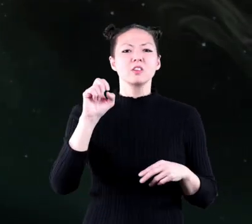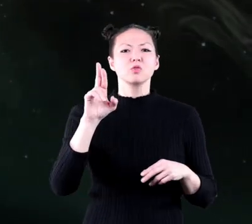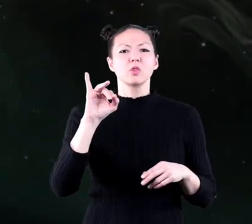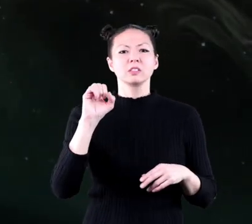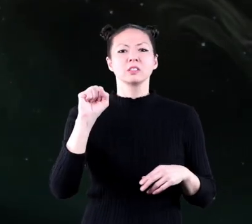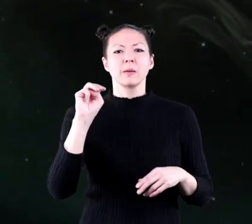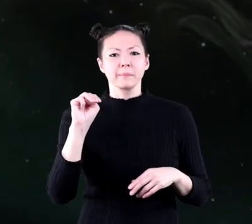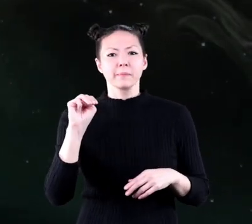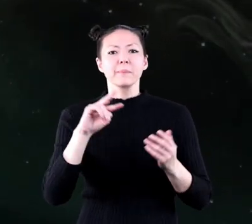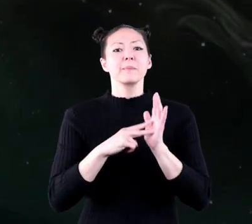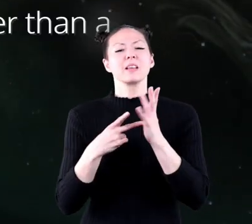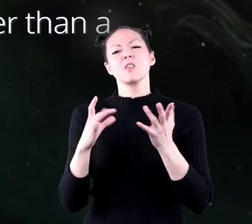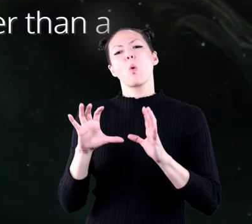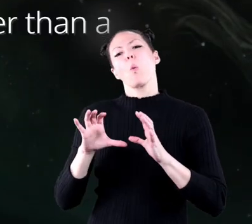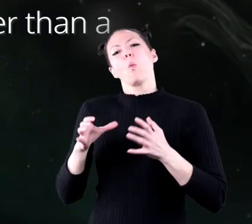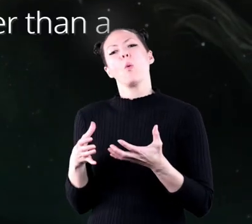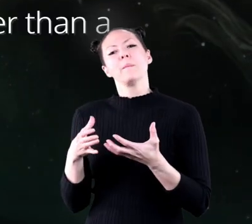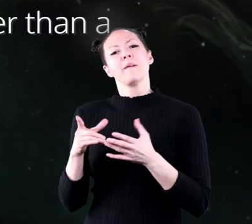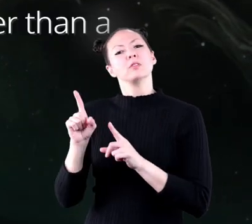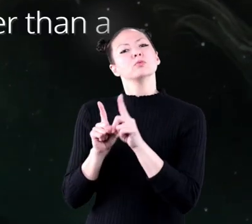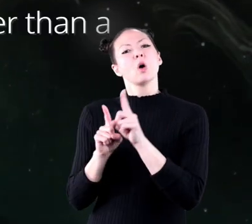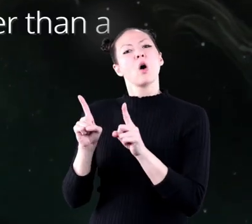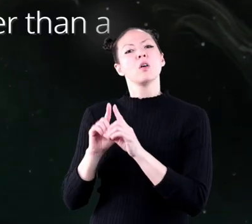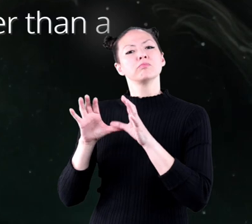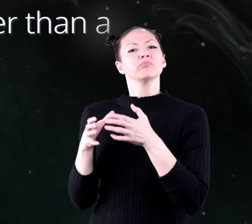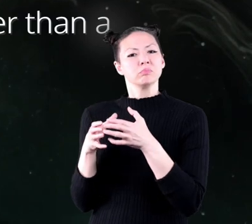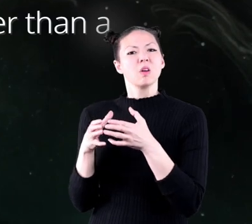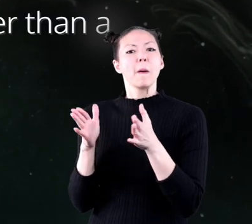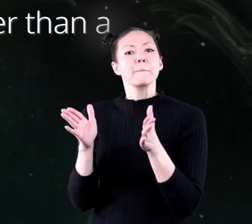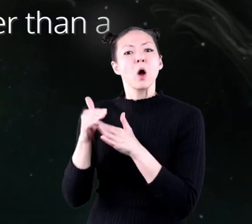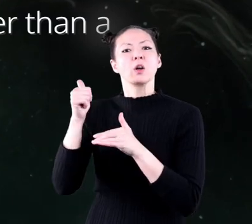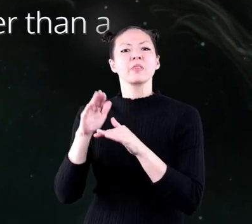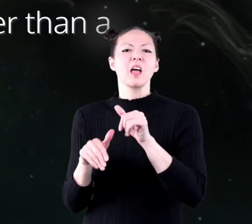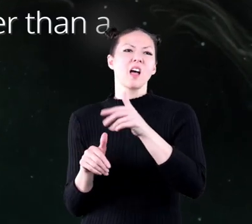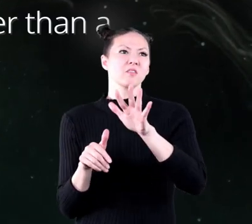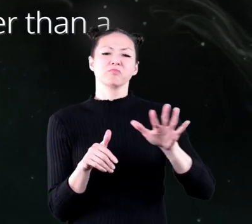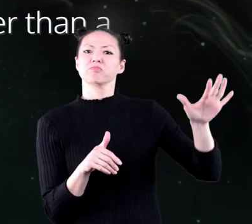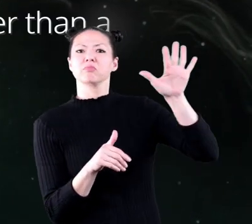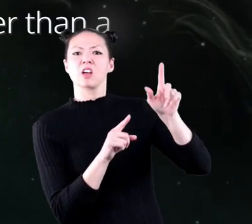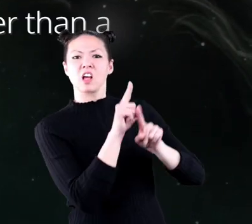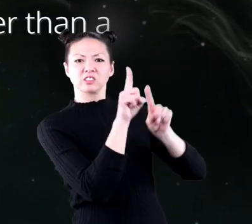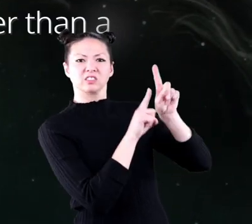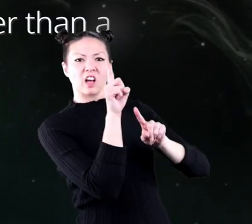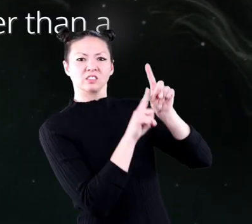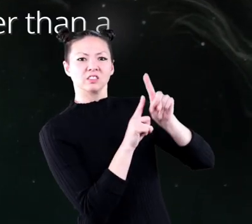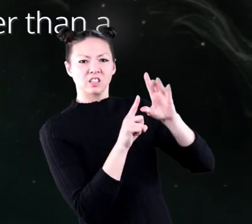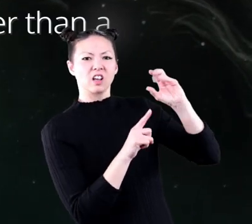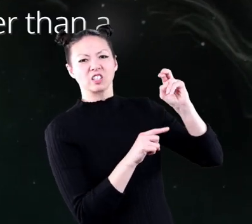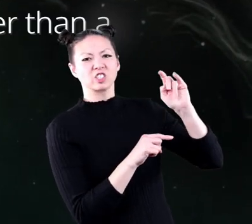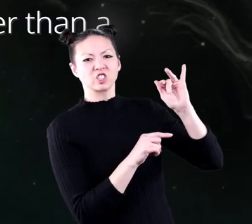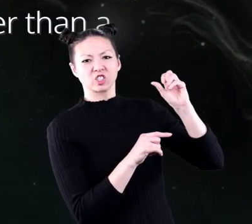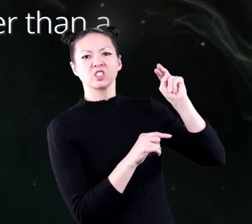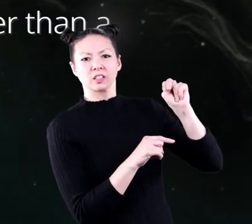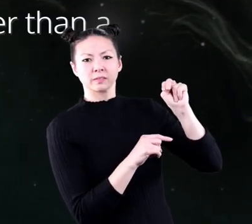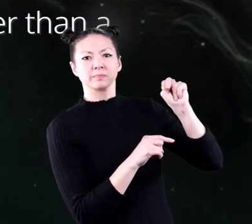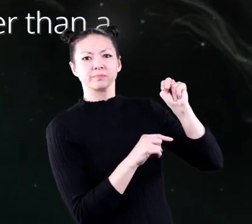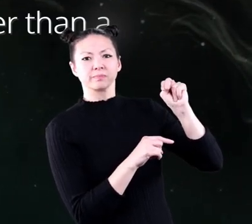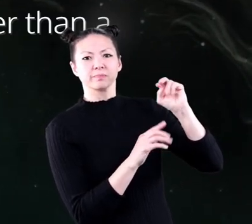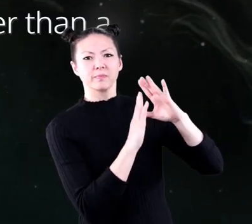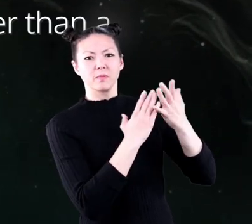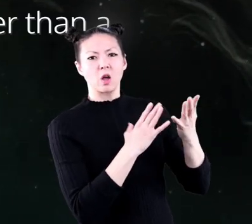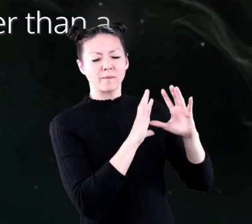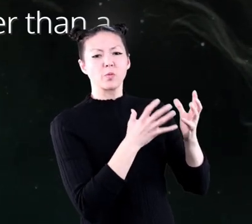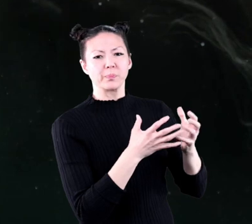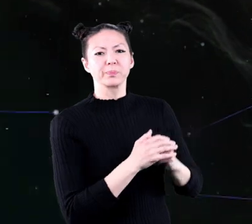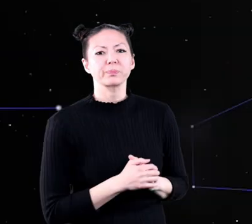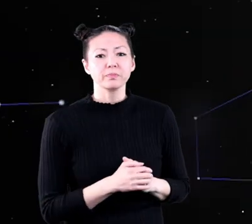asterism, which is a group of stars that are smaller than a constellation or are part of a constellation.